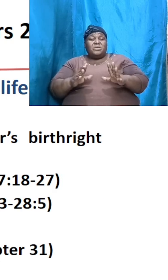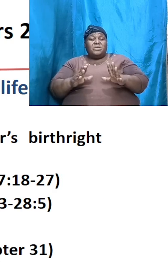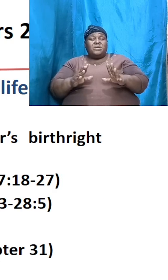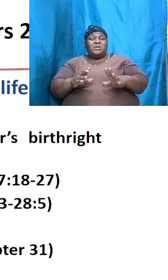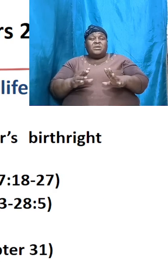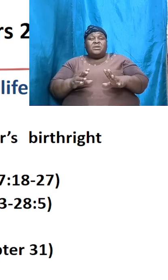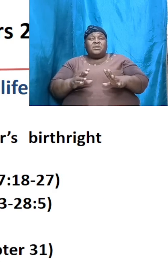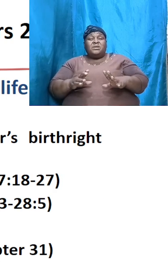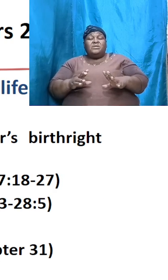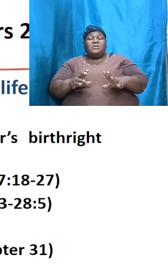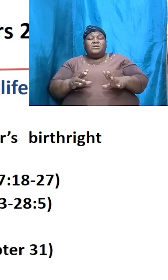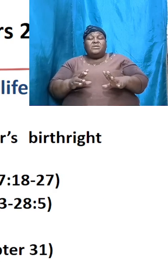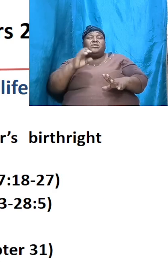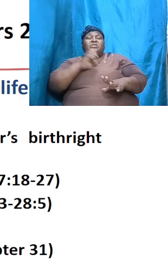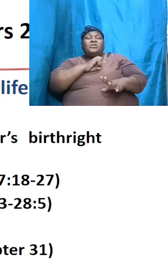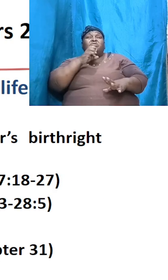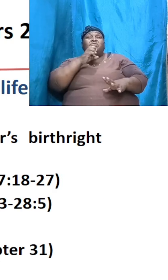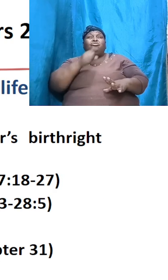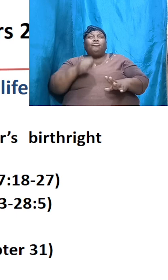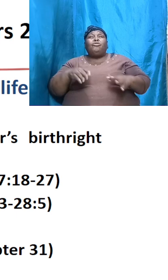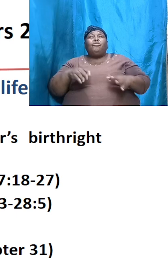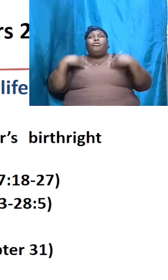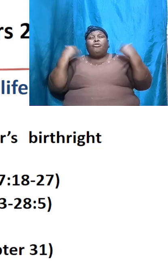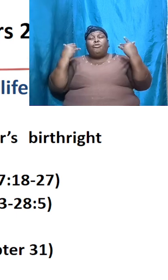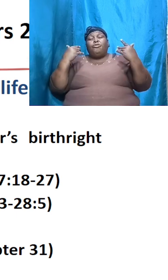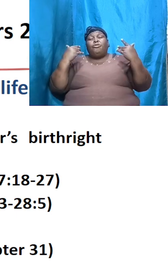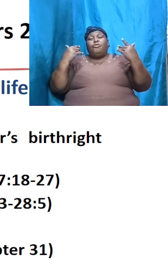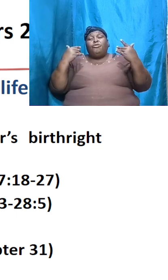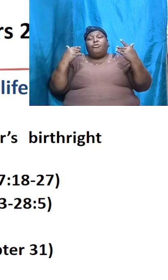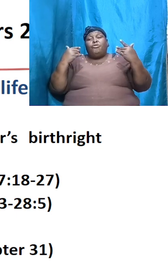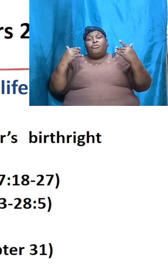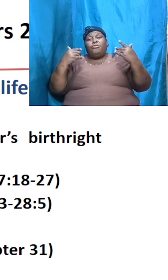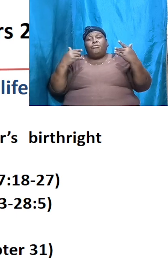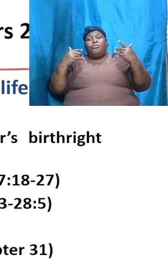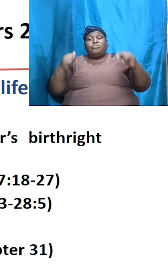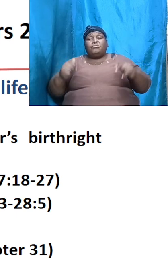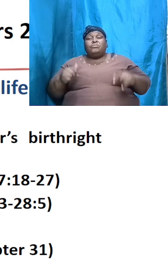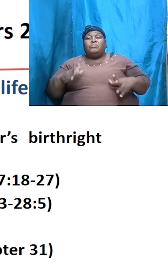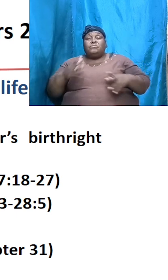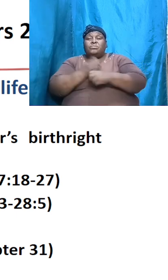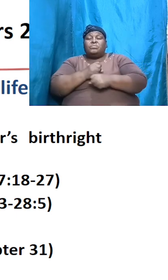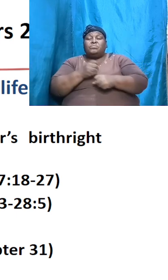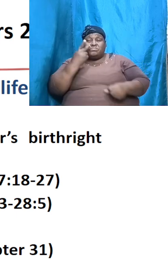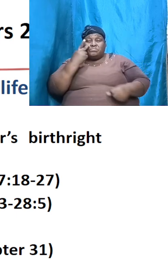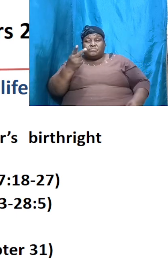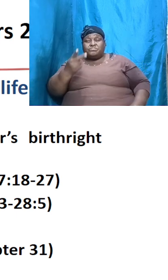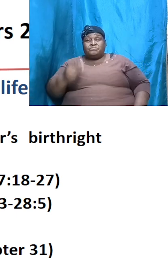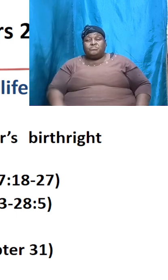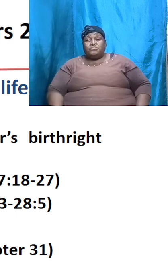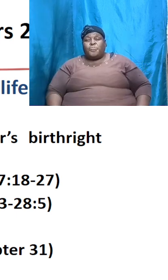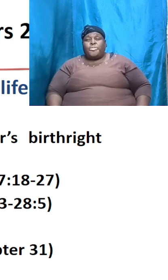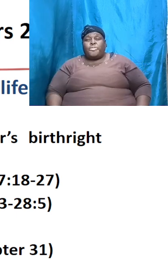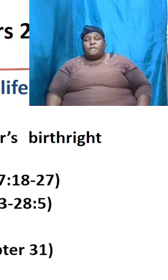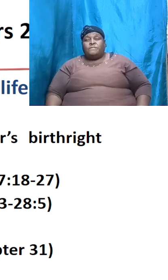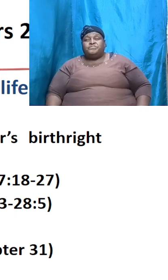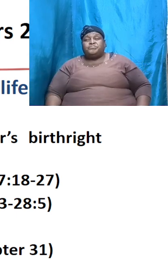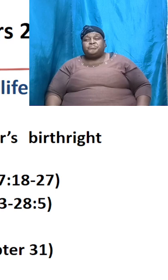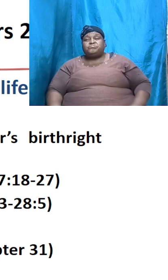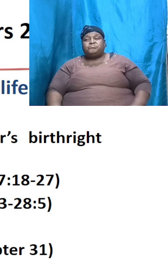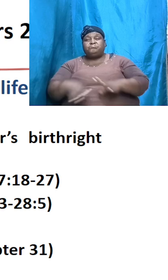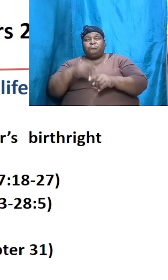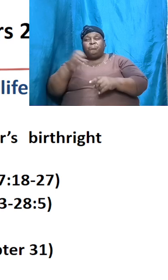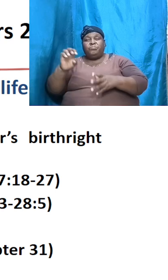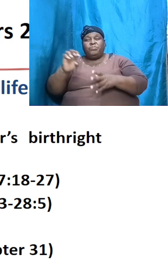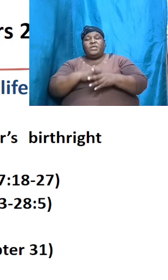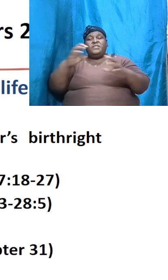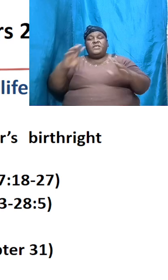we go on further we will see why but let us take a look brothers and sisters at a few outstanding events